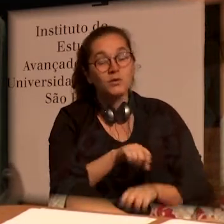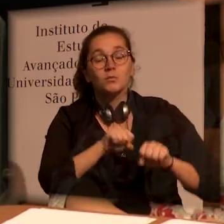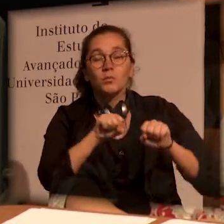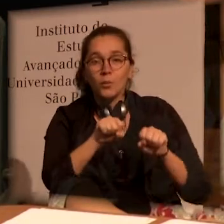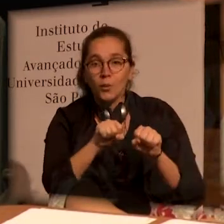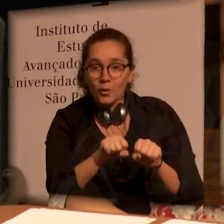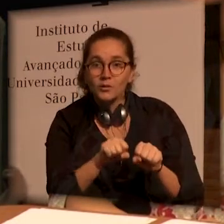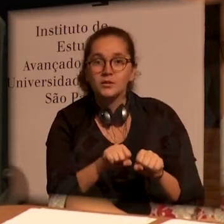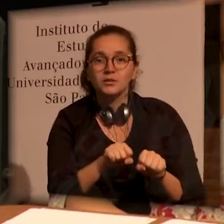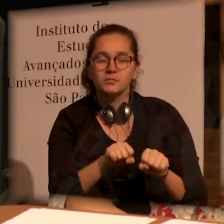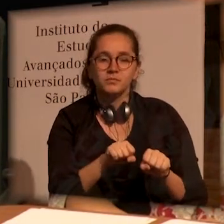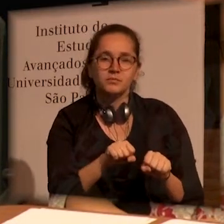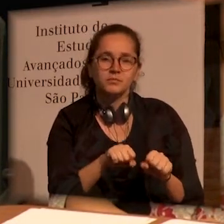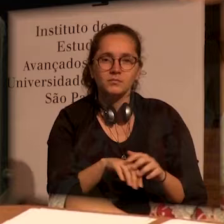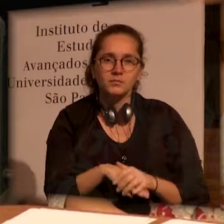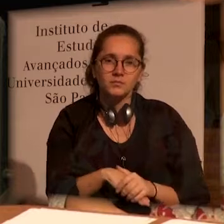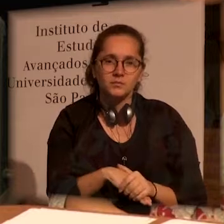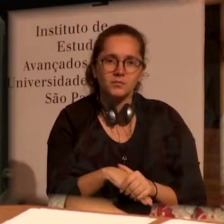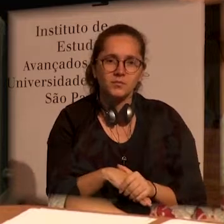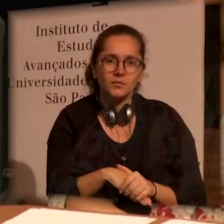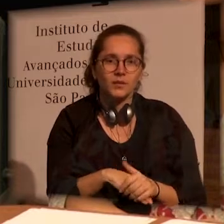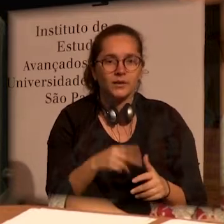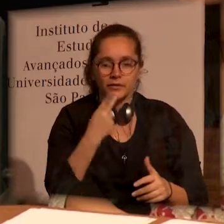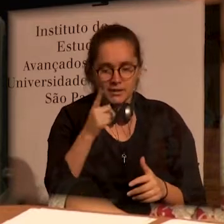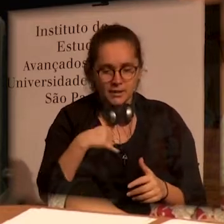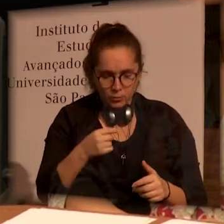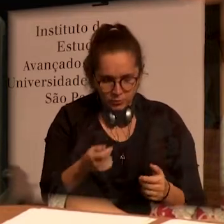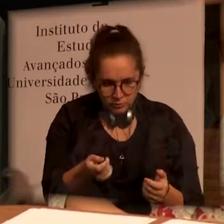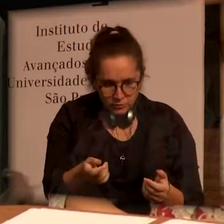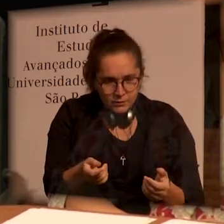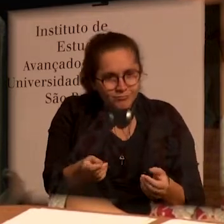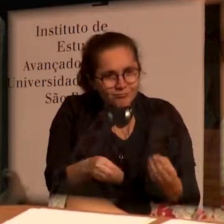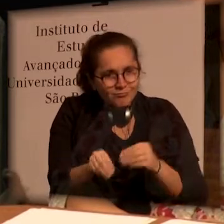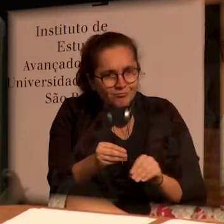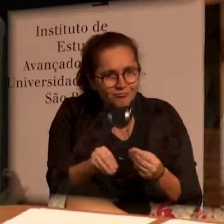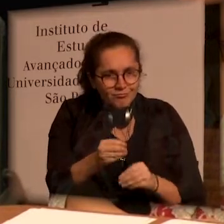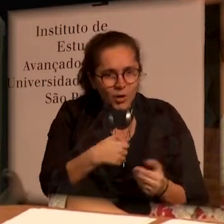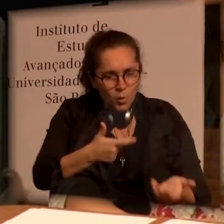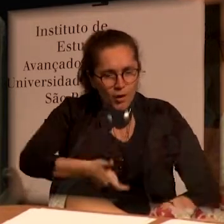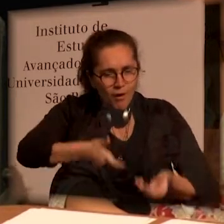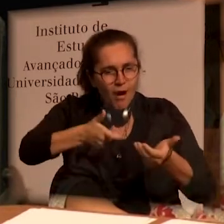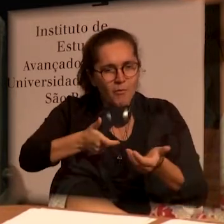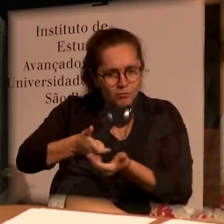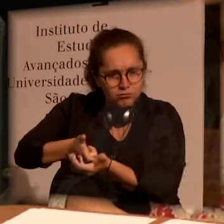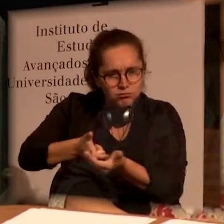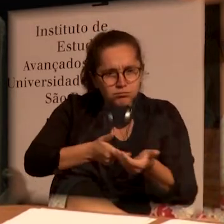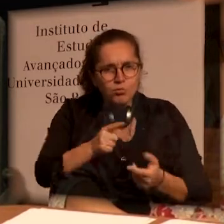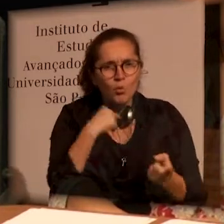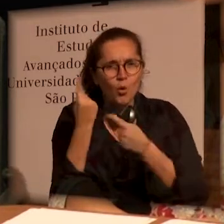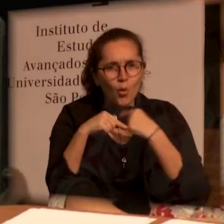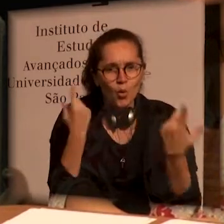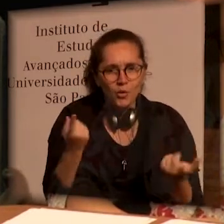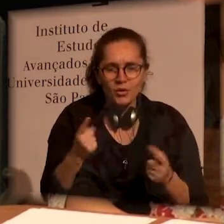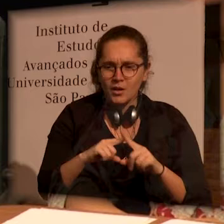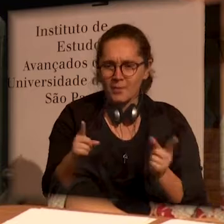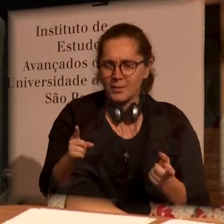You can, you could, for instance, a mass destruction weapon